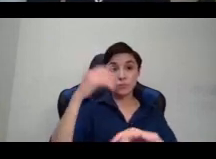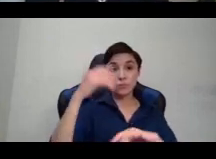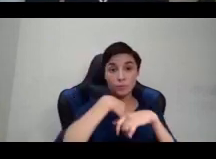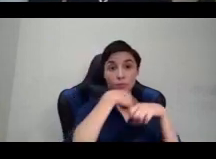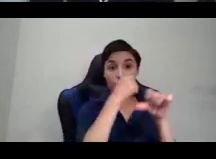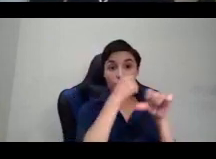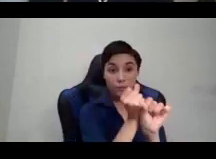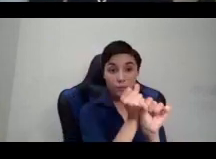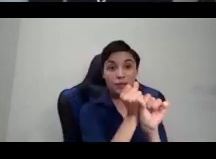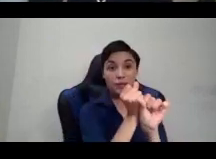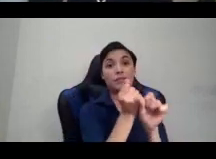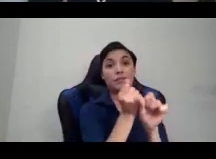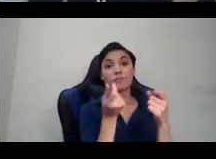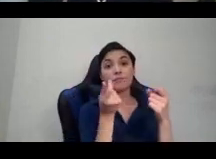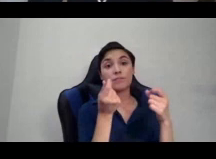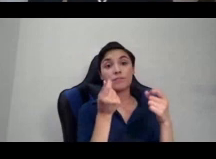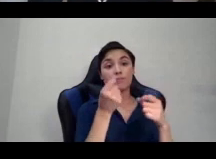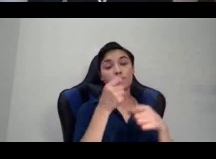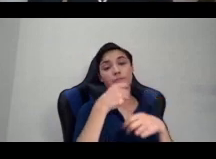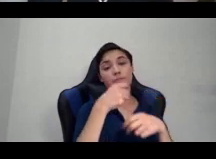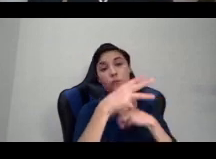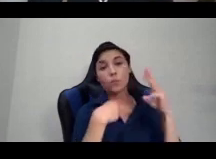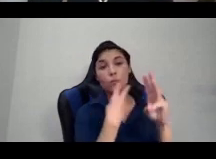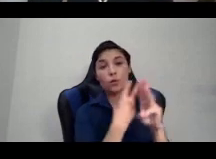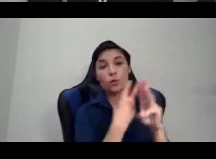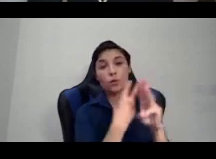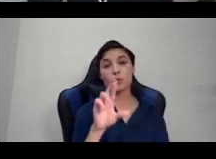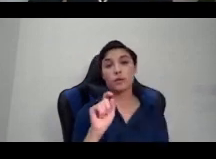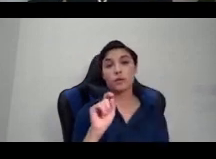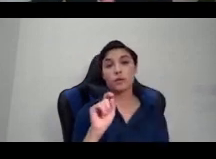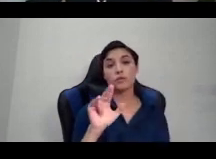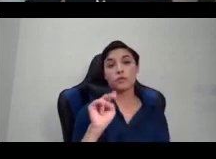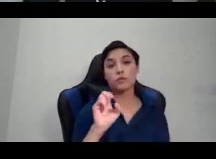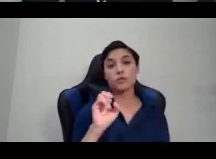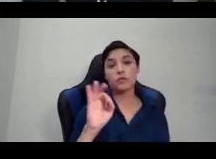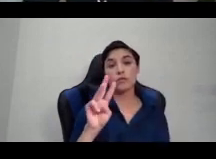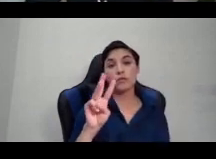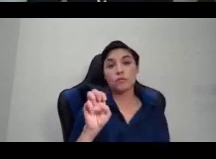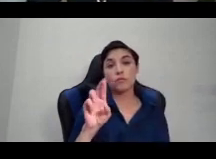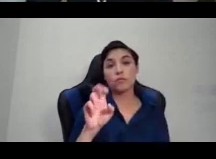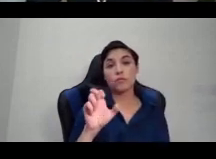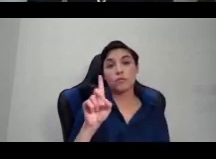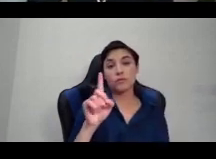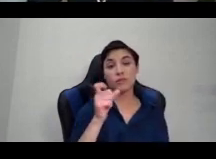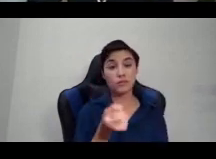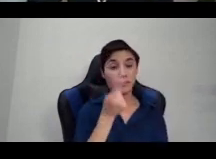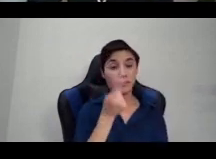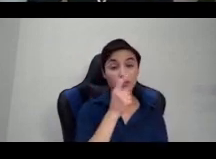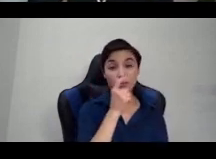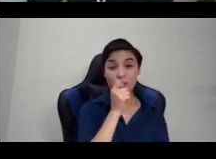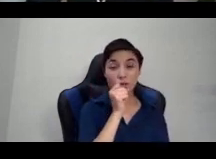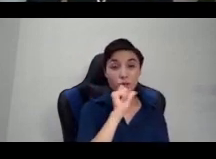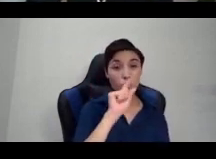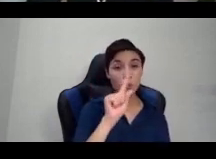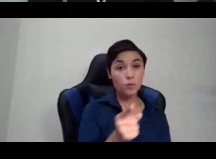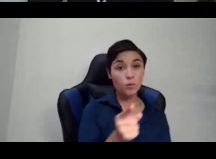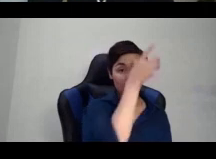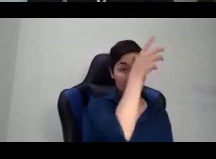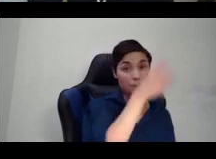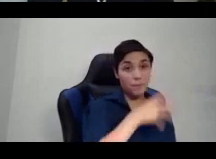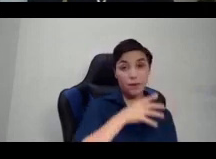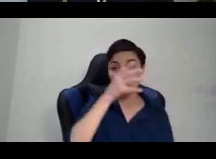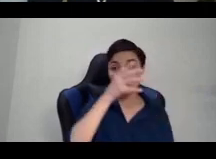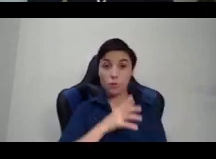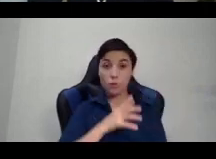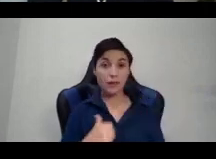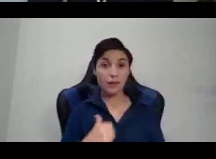there is more than just man and woman. This picture at the top is an illustration of